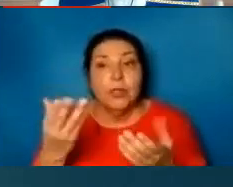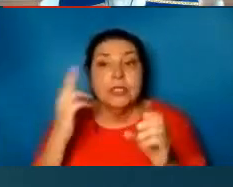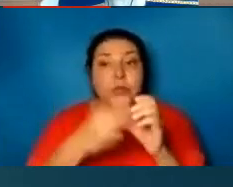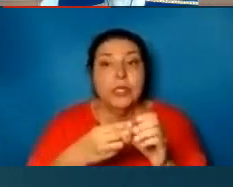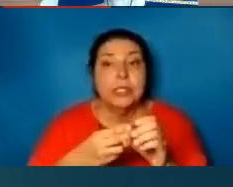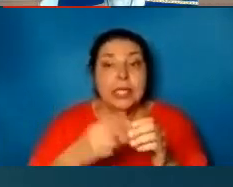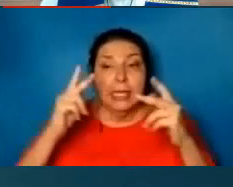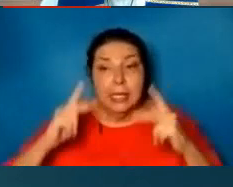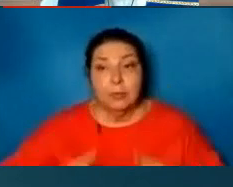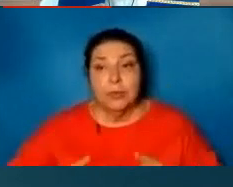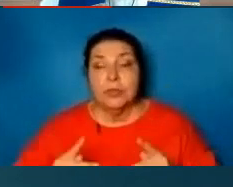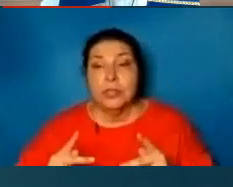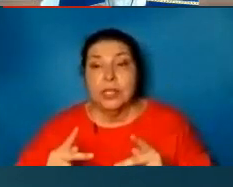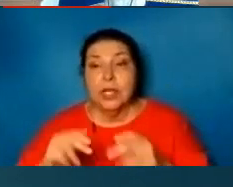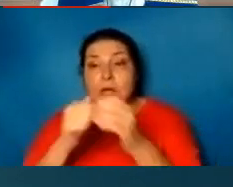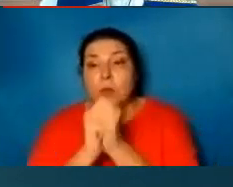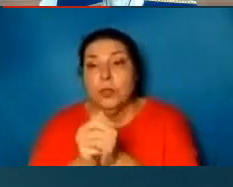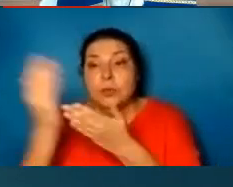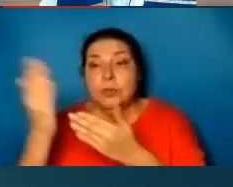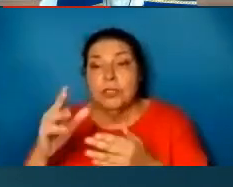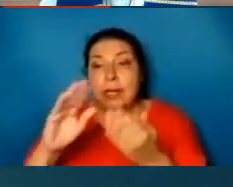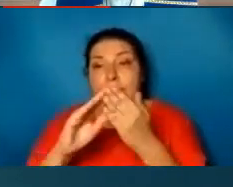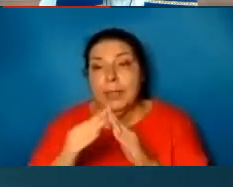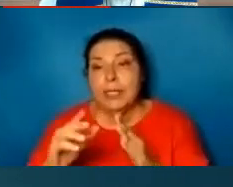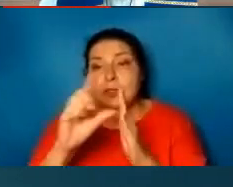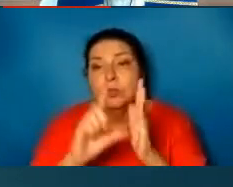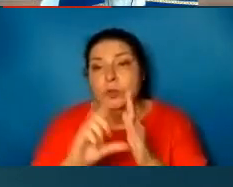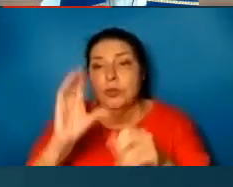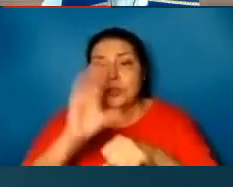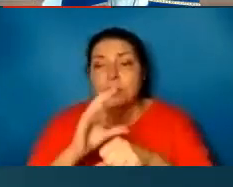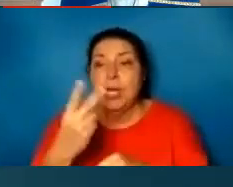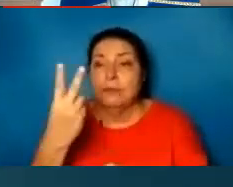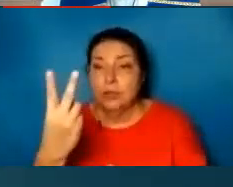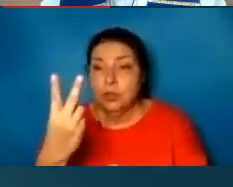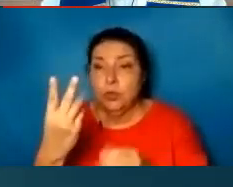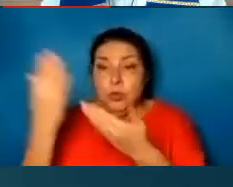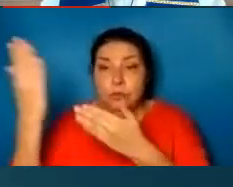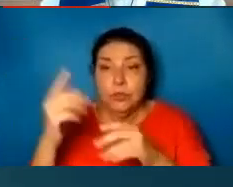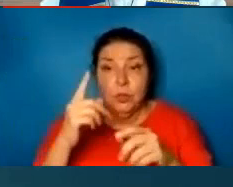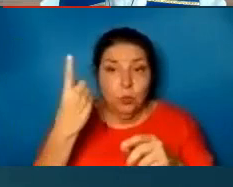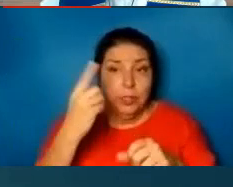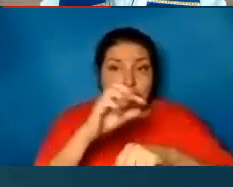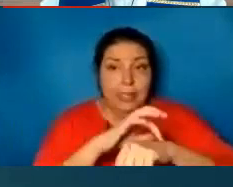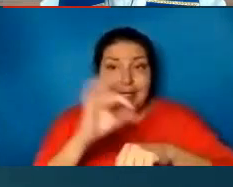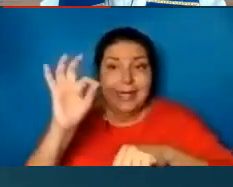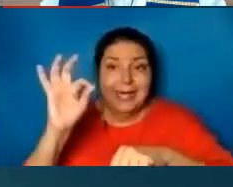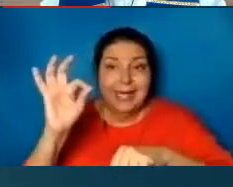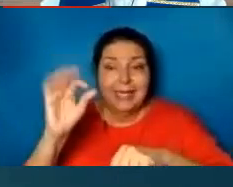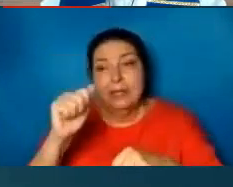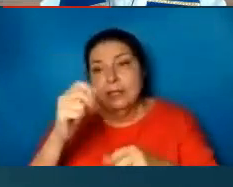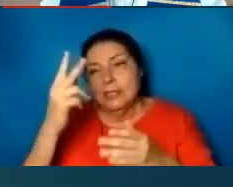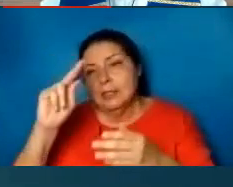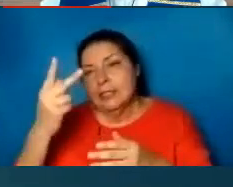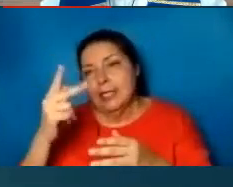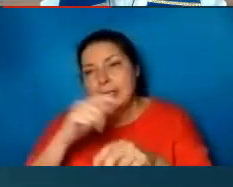worship service at Peace Lutheran Church, we have two services, one at 9 a.m., the second at